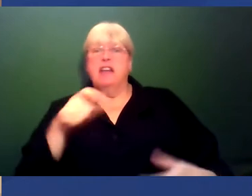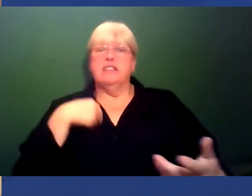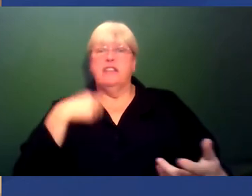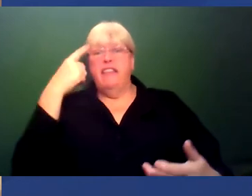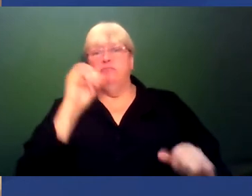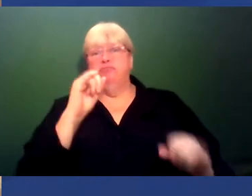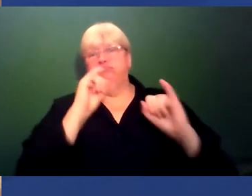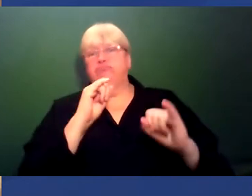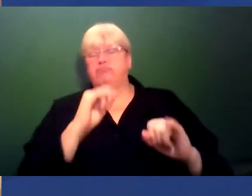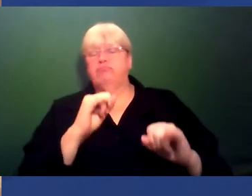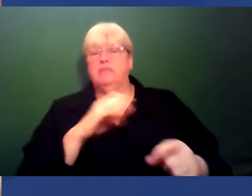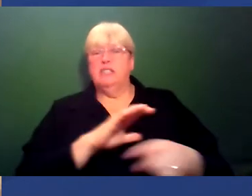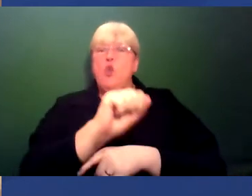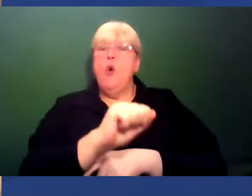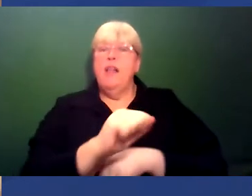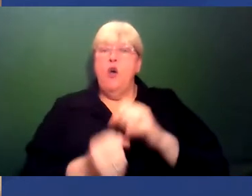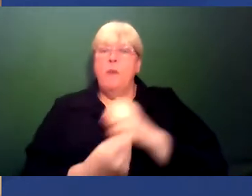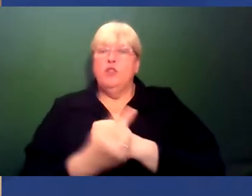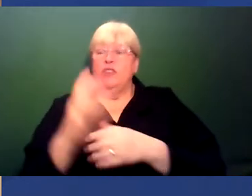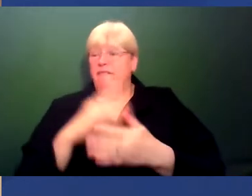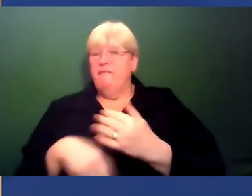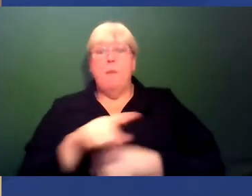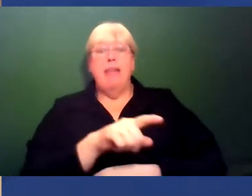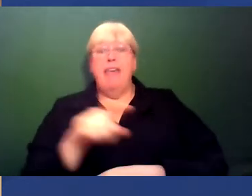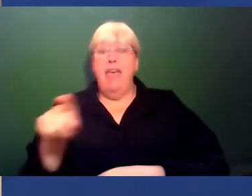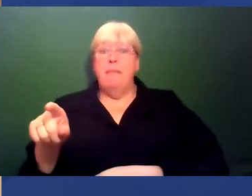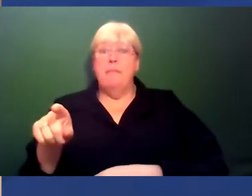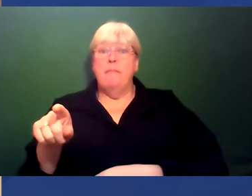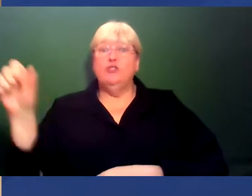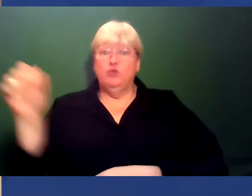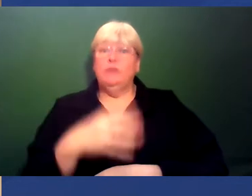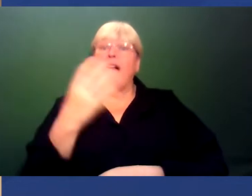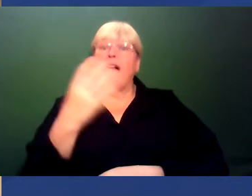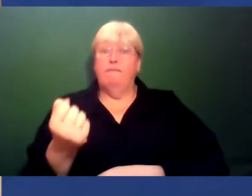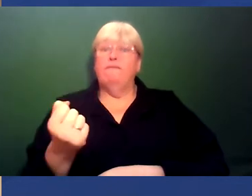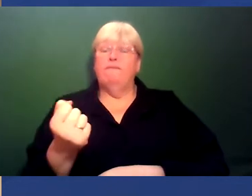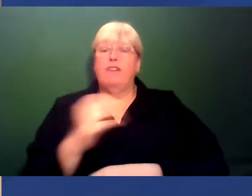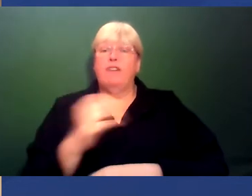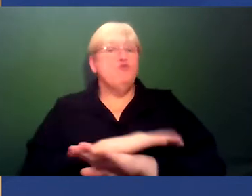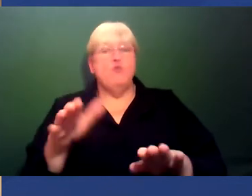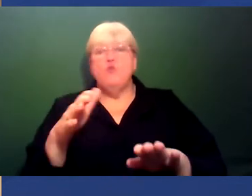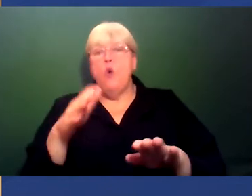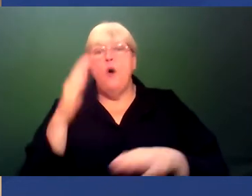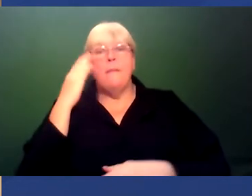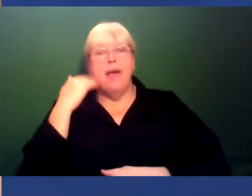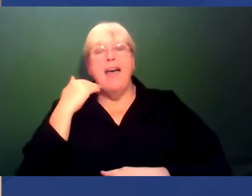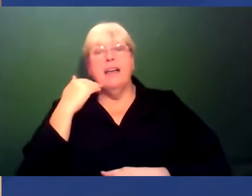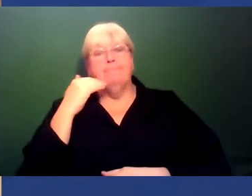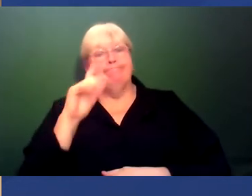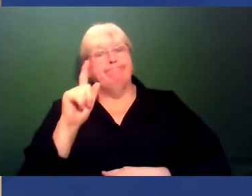has stolen an opportunity from a more well-deserving non-black person, right? And,